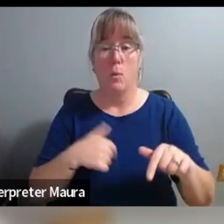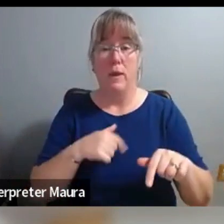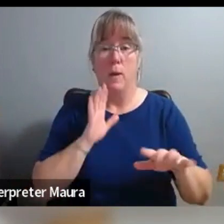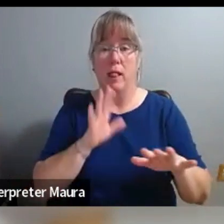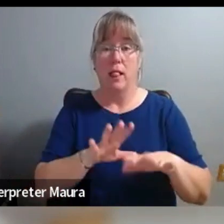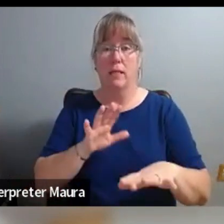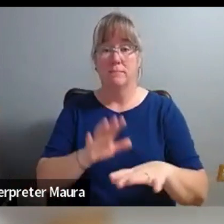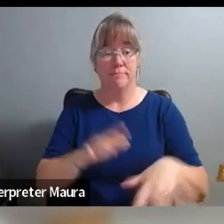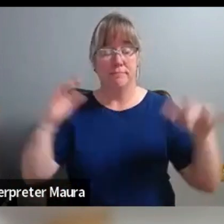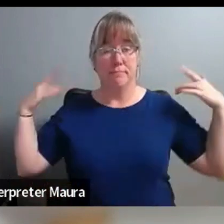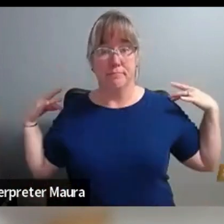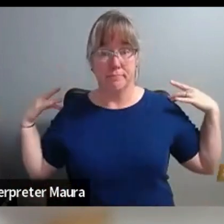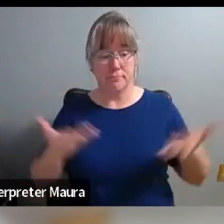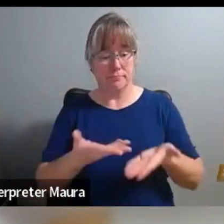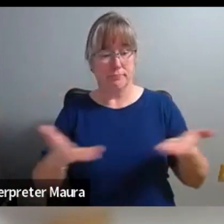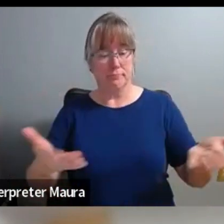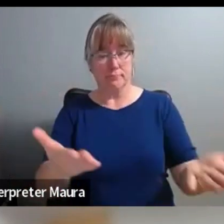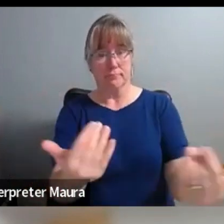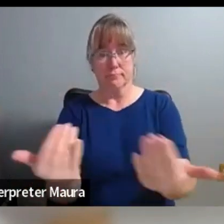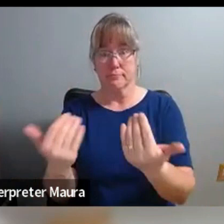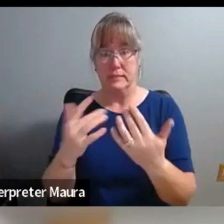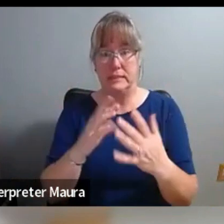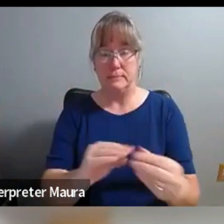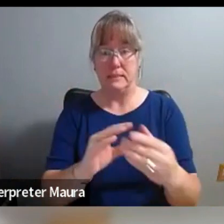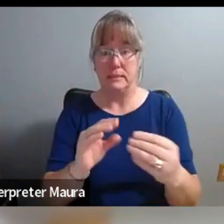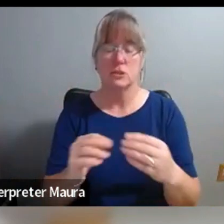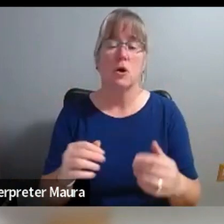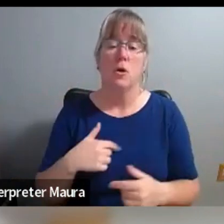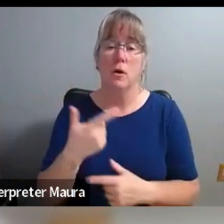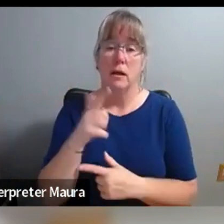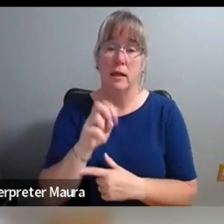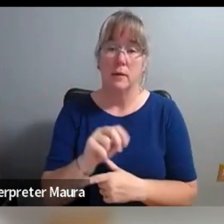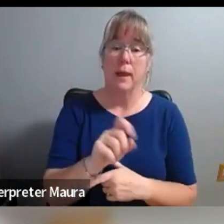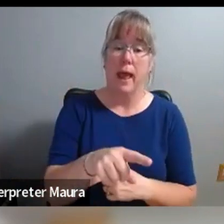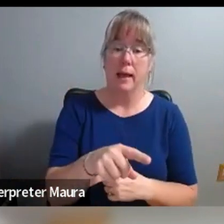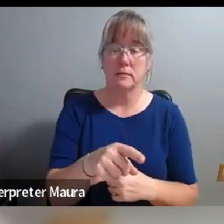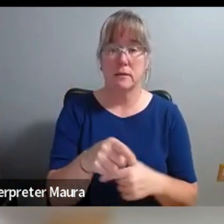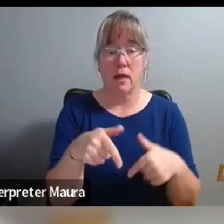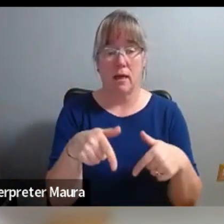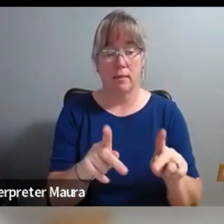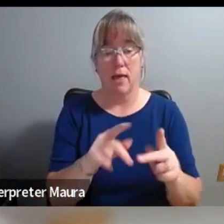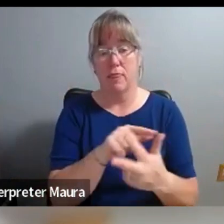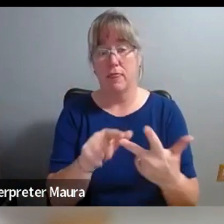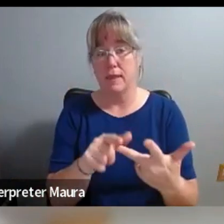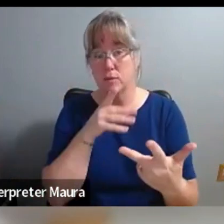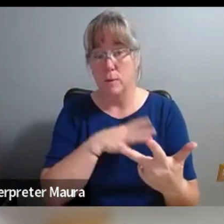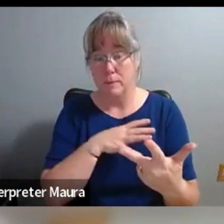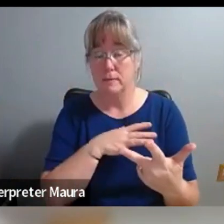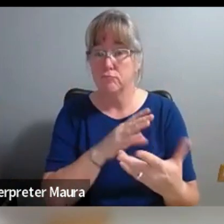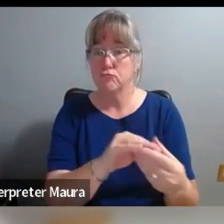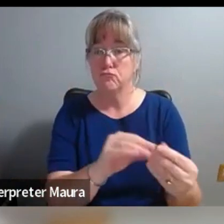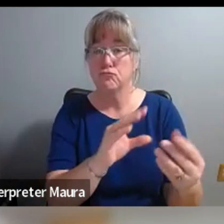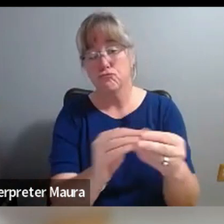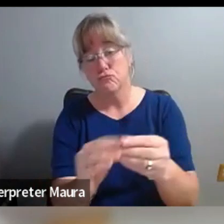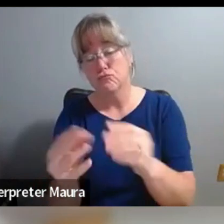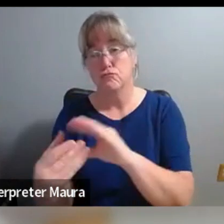and let them speak for themselves. And so the episode was really just Glenn asking a question here, a question there, and mostly these women talking